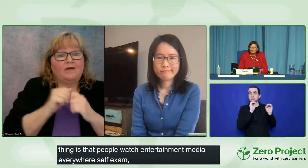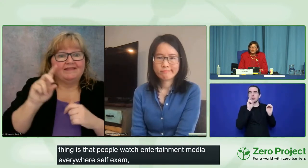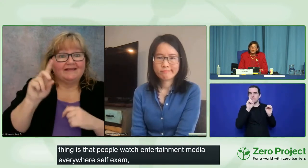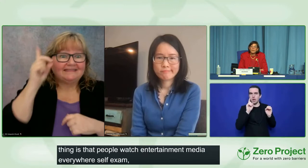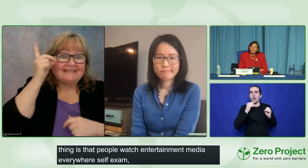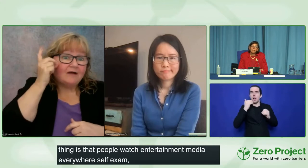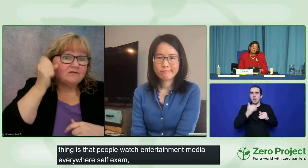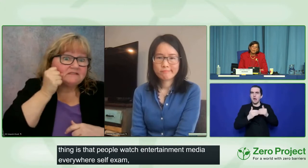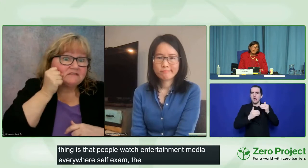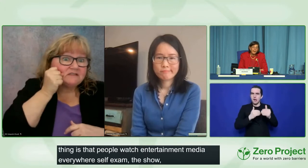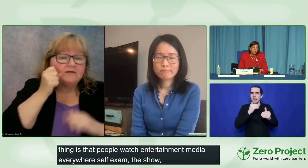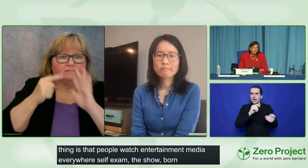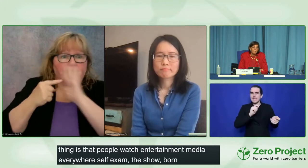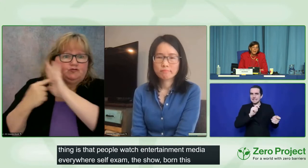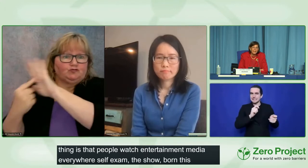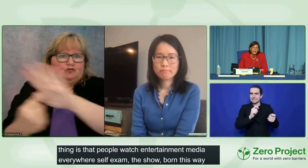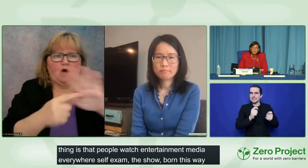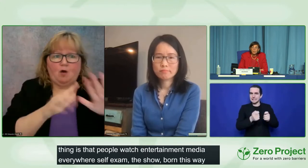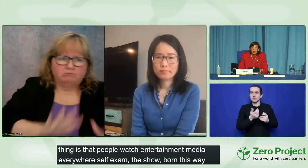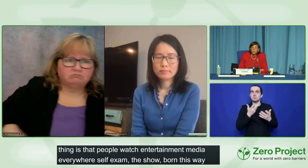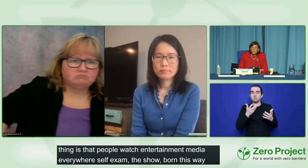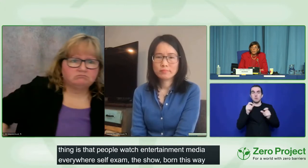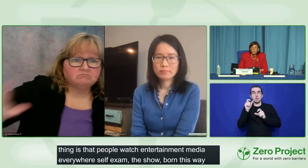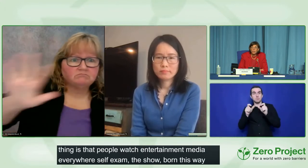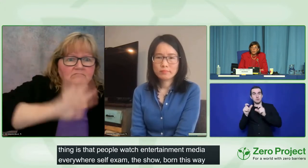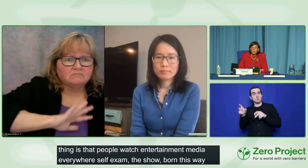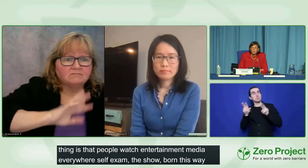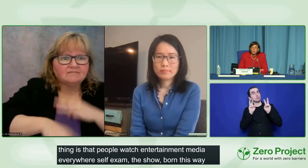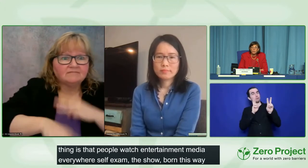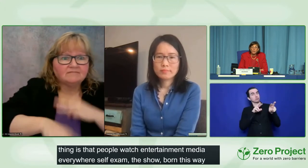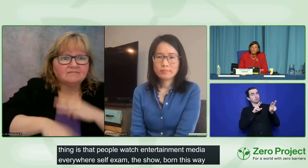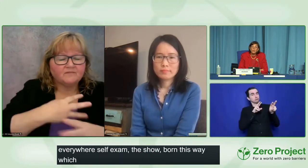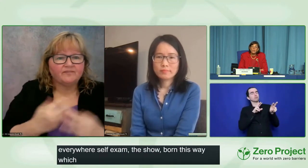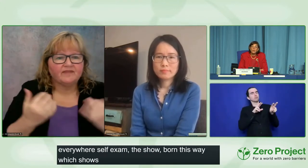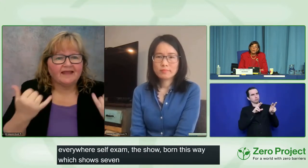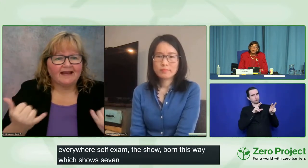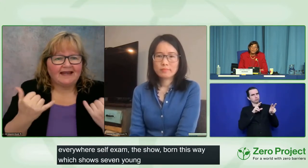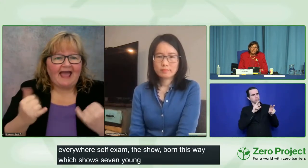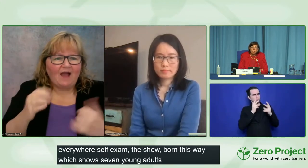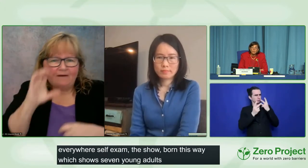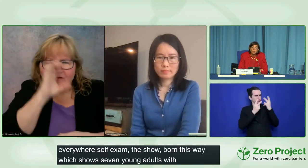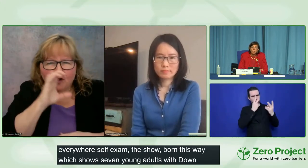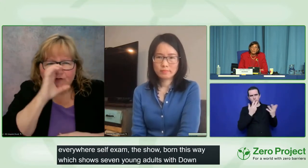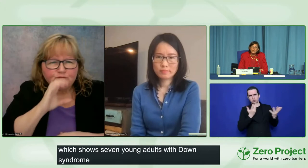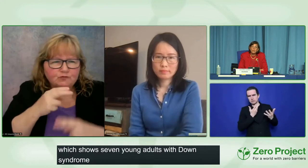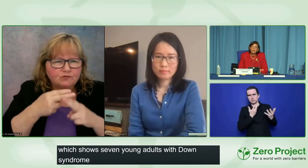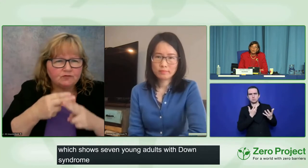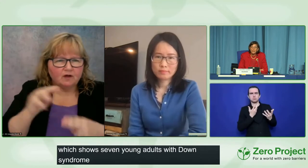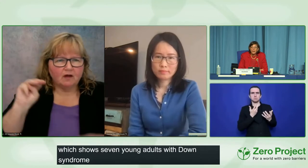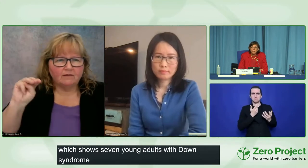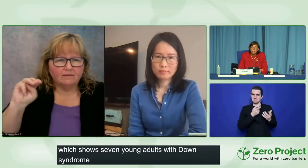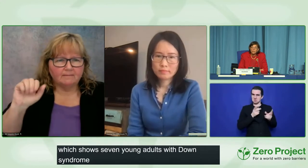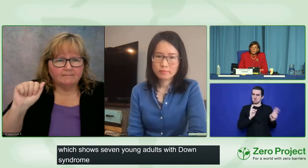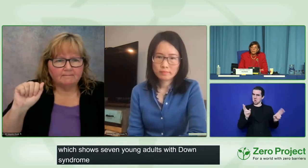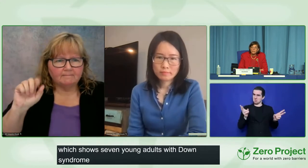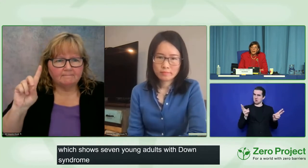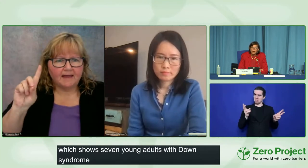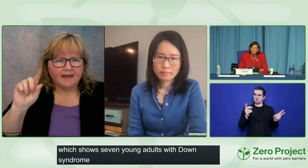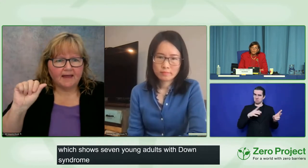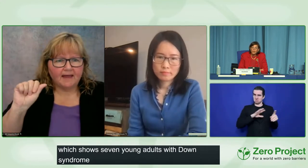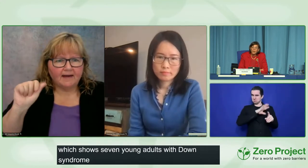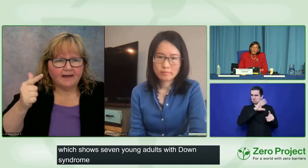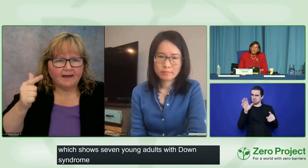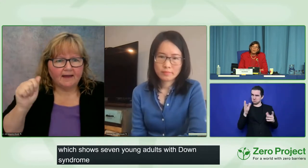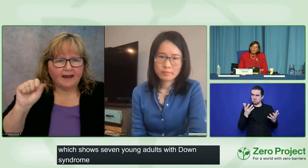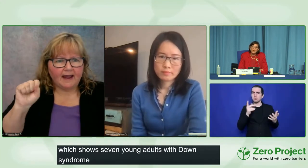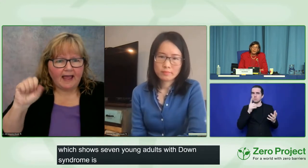the world. Now on Madagascar, which is a cartoon for children, there are characters that are